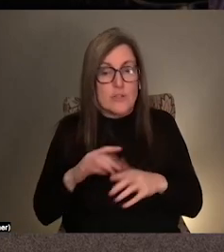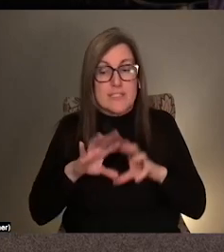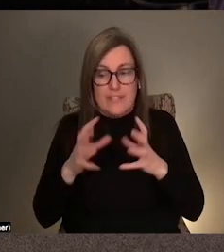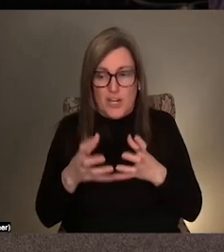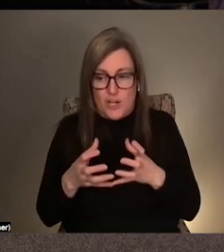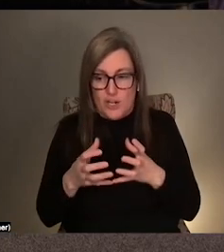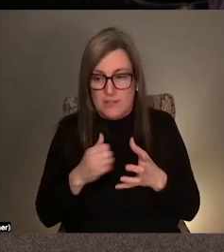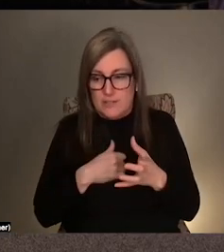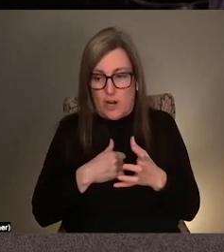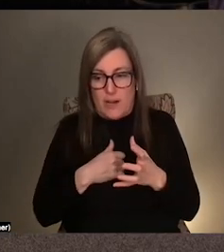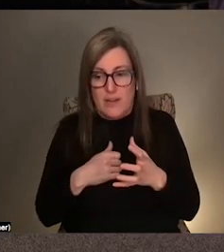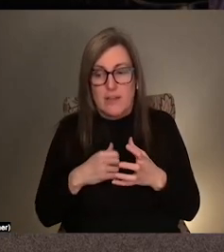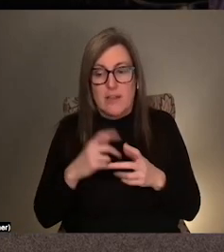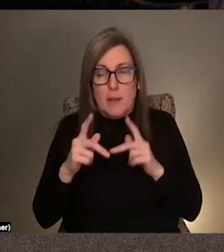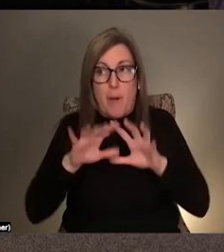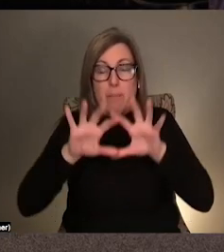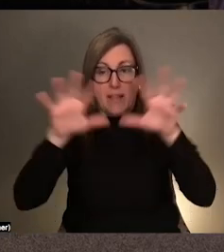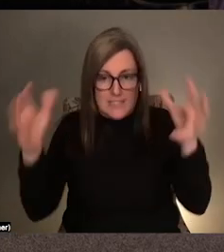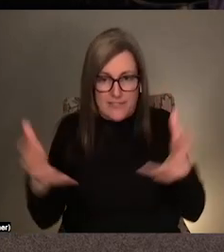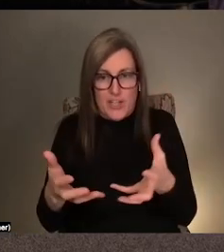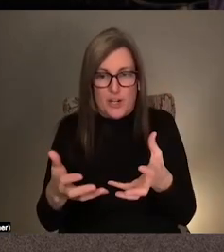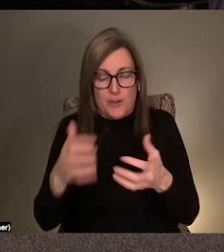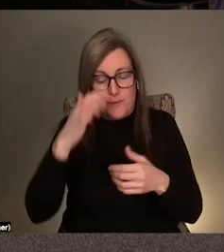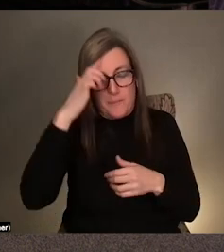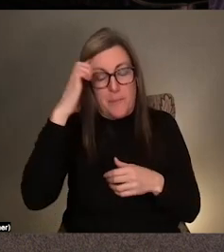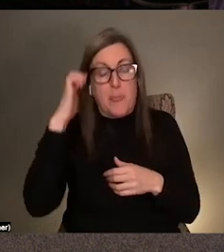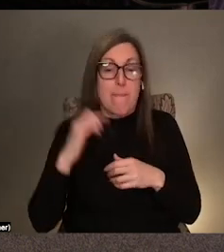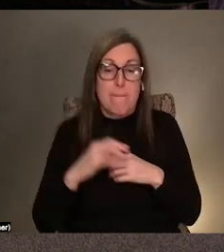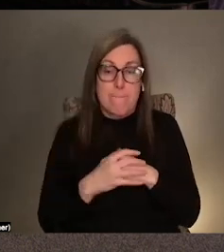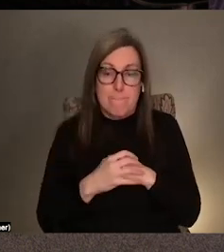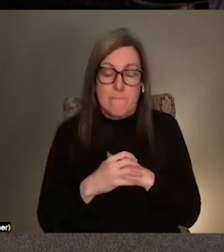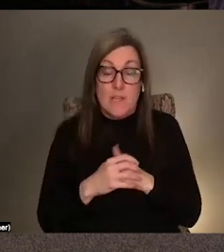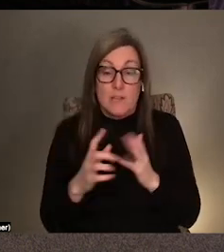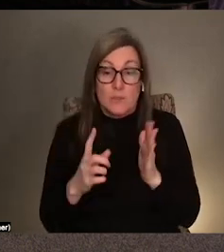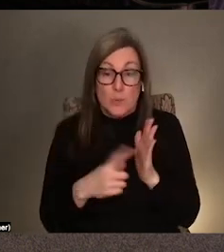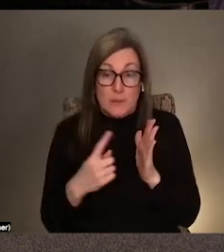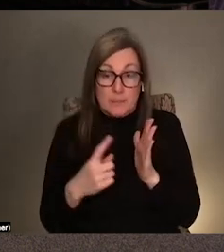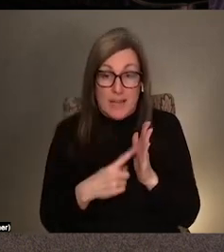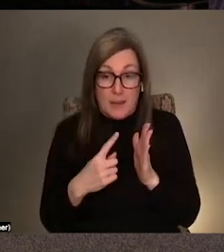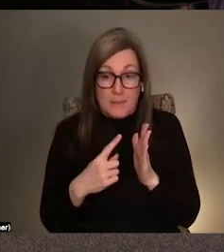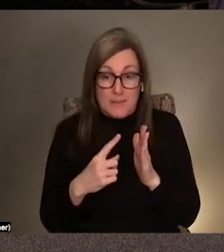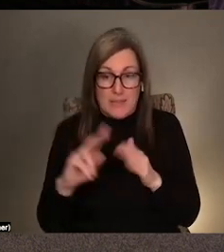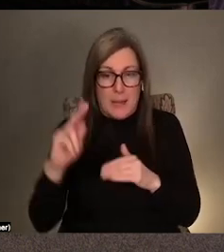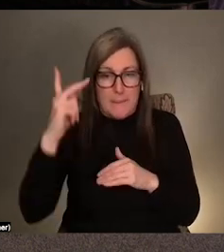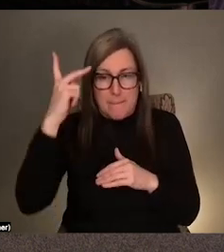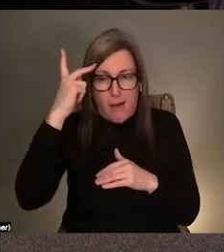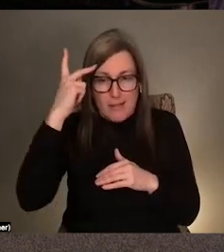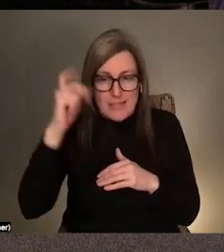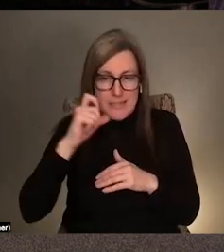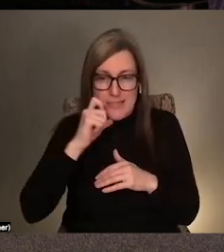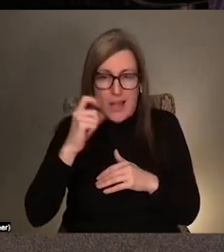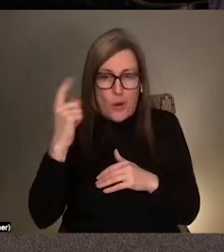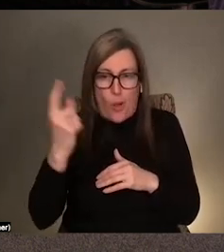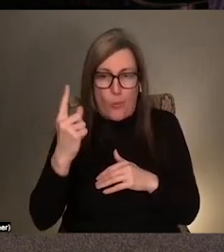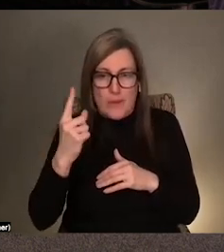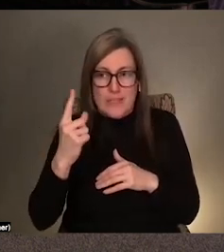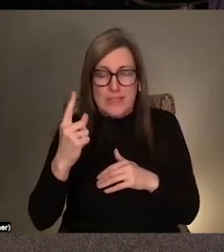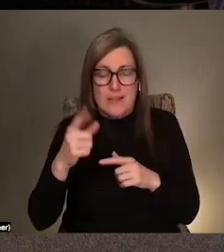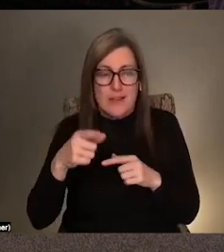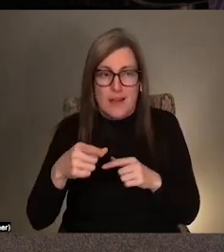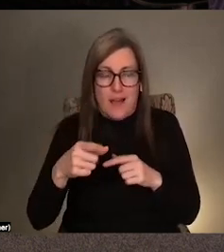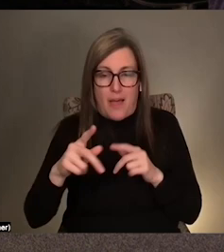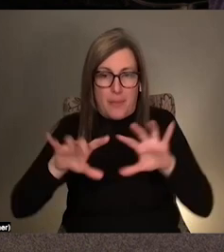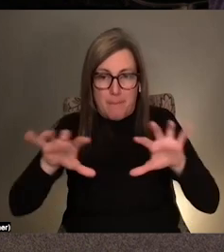thinking about disability and thinking about how we might conceive of politics as something that is not about appearing on the public sphere. Like how can we reframe,